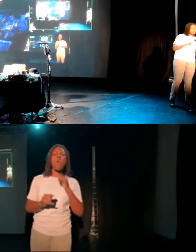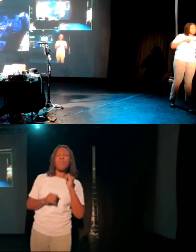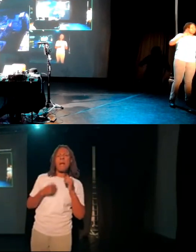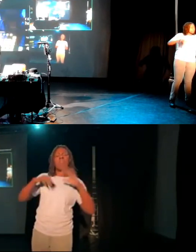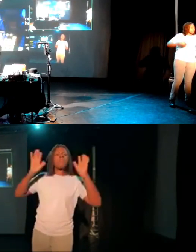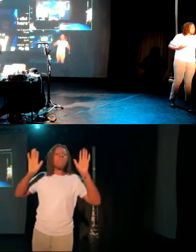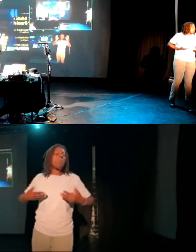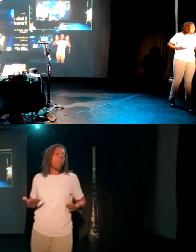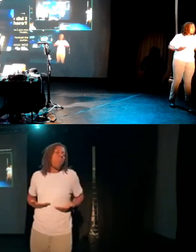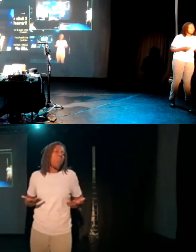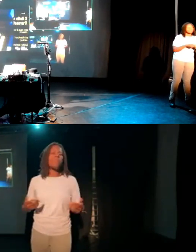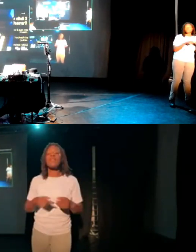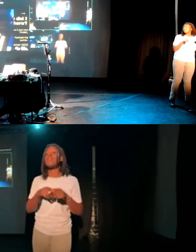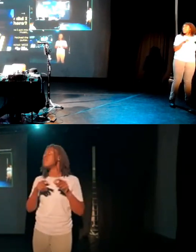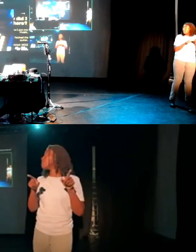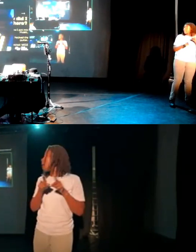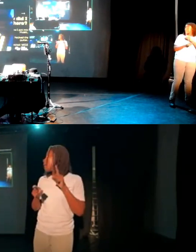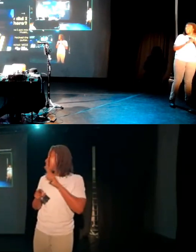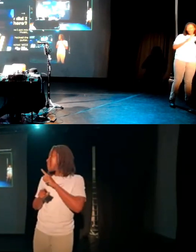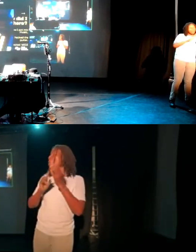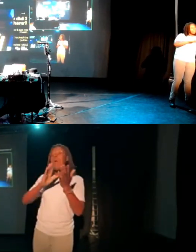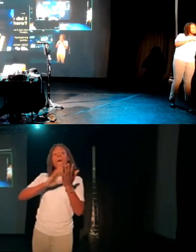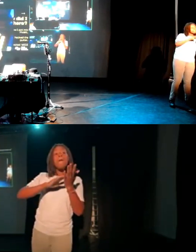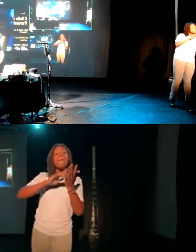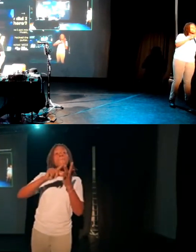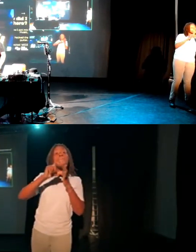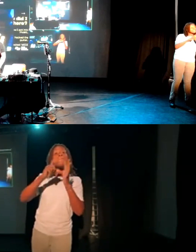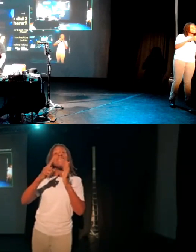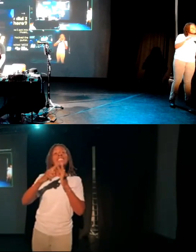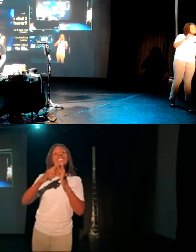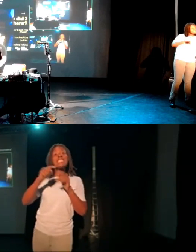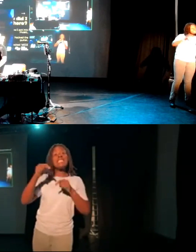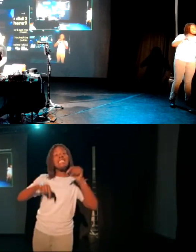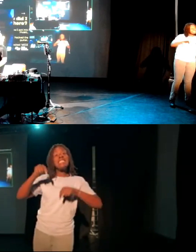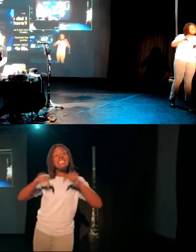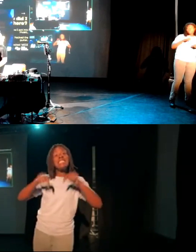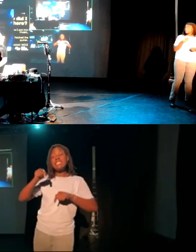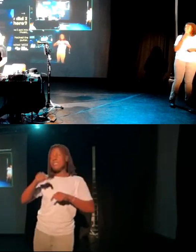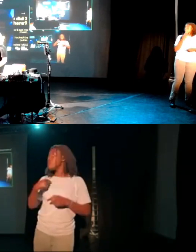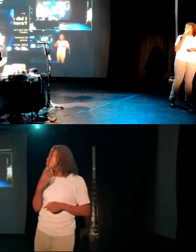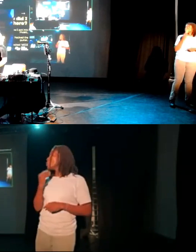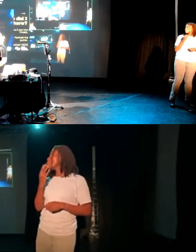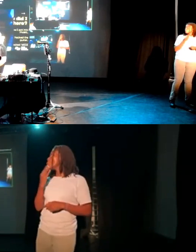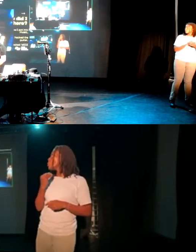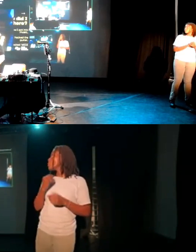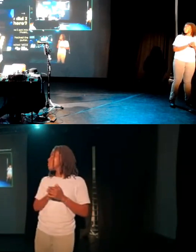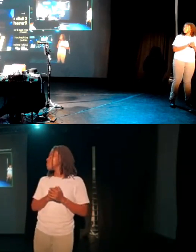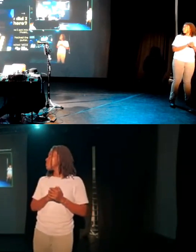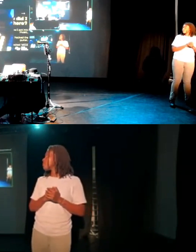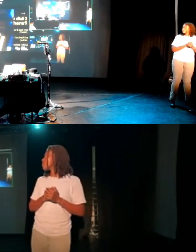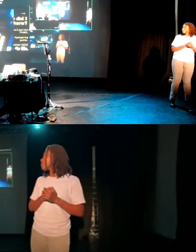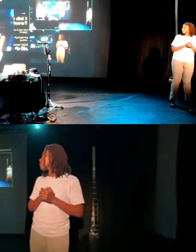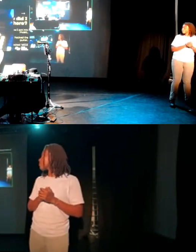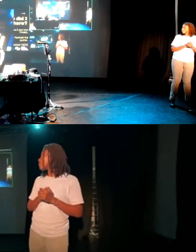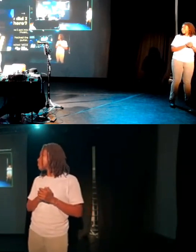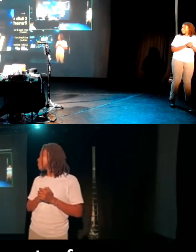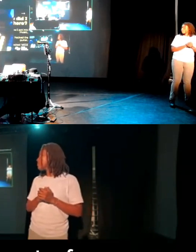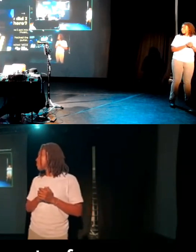the same for MIDI as well. So I've been using a lot of MIDI apparatus. Oh, my titles have gone a bit wonky there. Let's not worry about that.